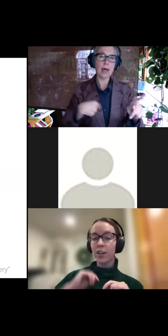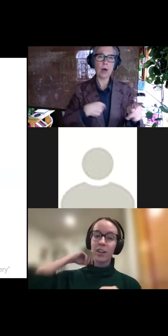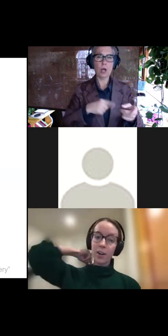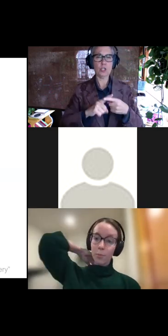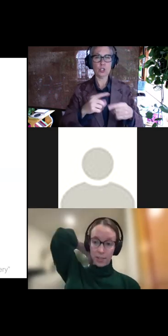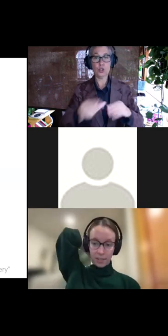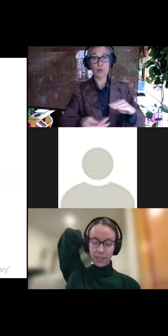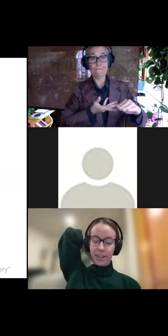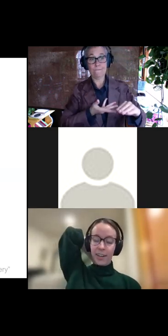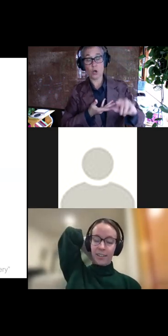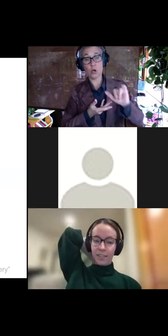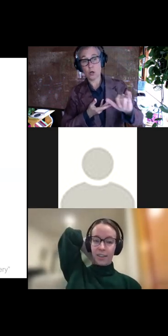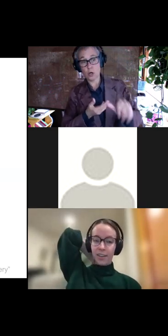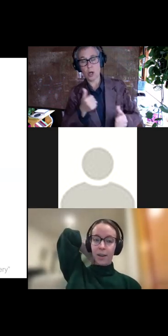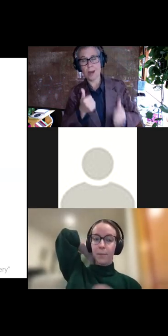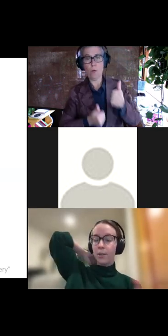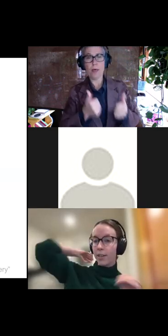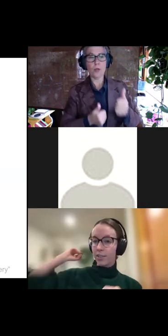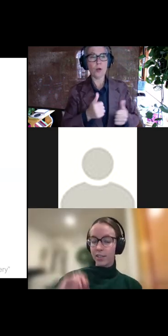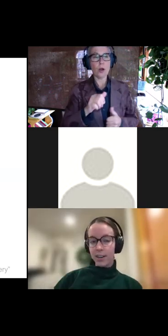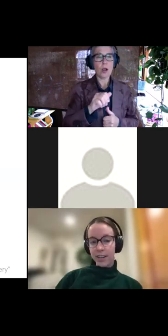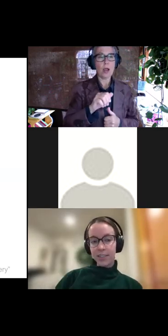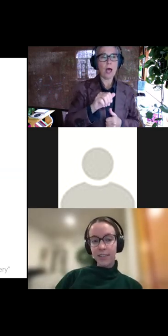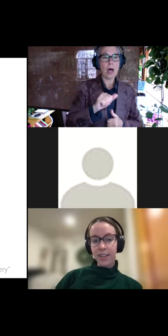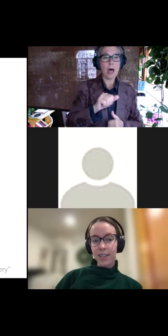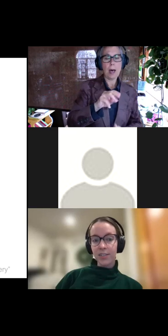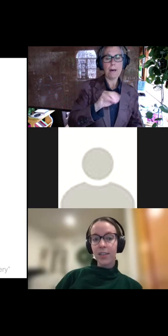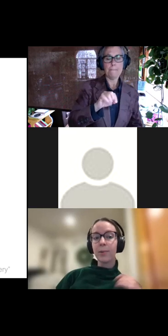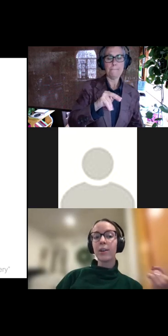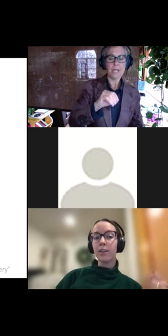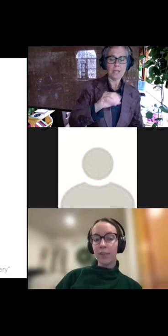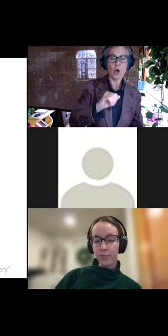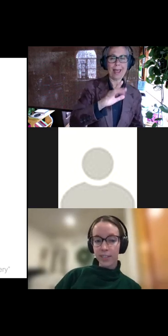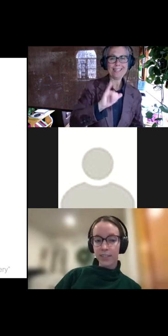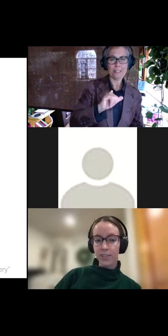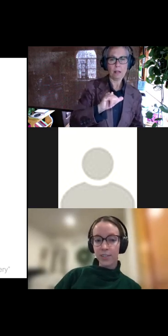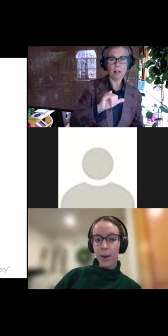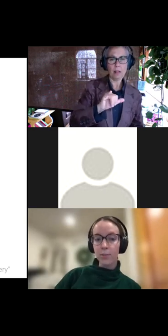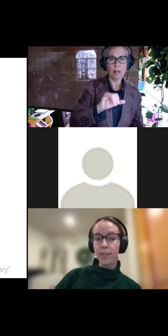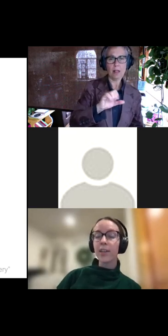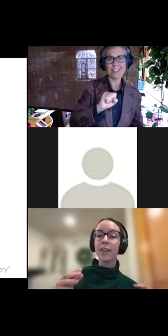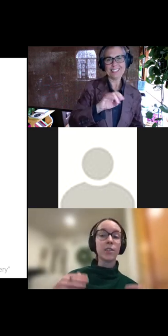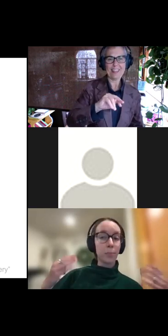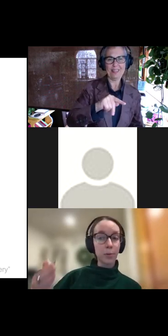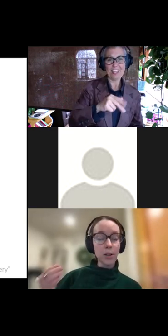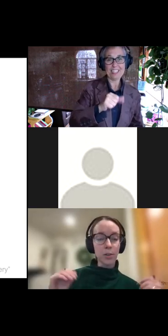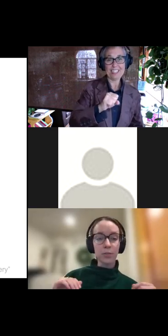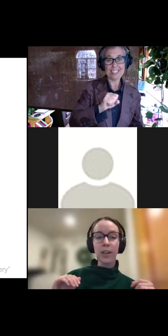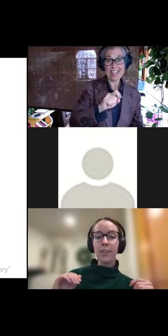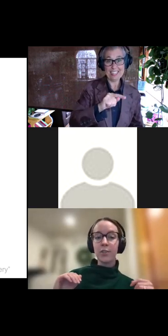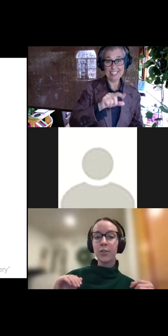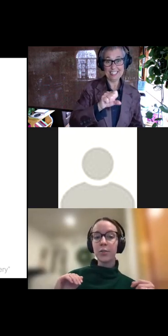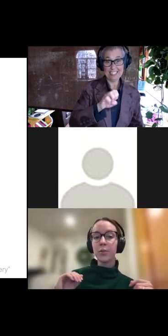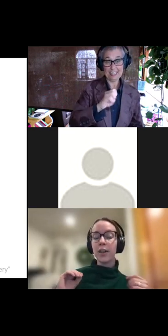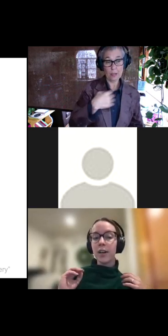infer whether the aminoacyl tRNA synthetase that we are evolving in this experiment is prone